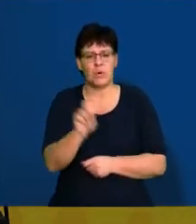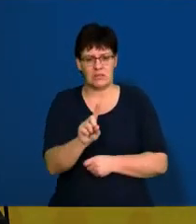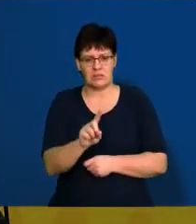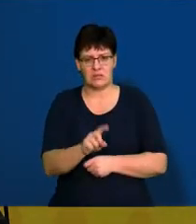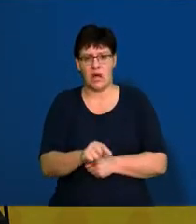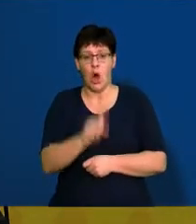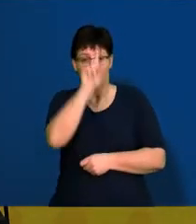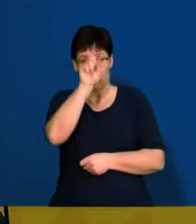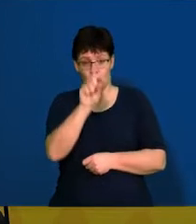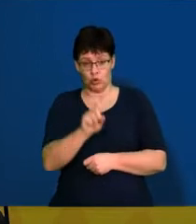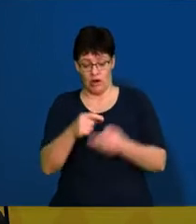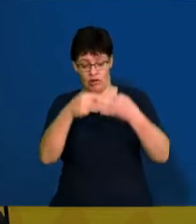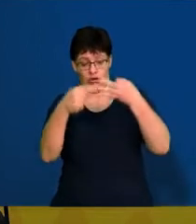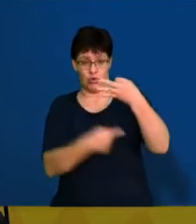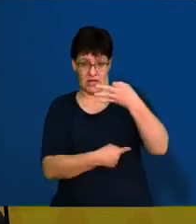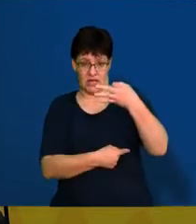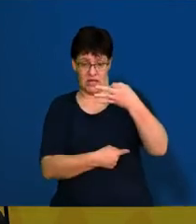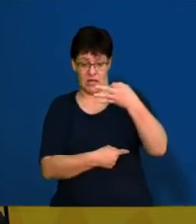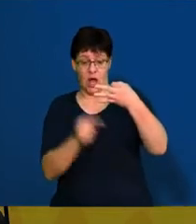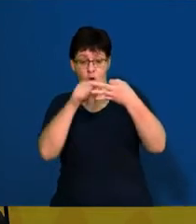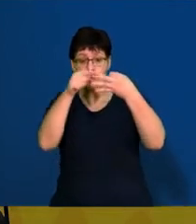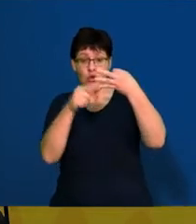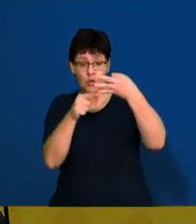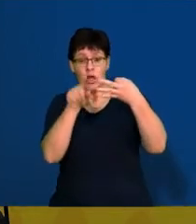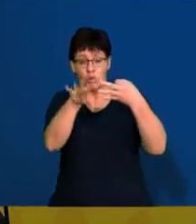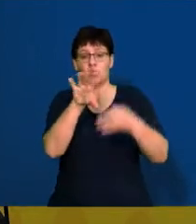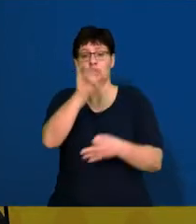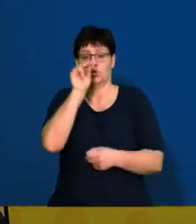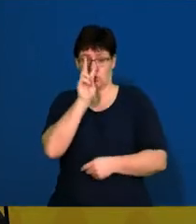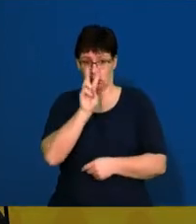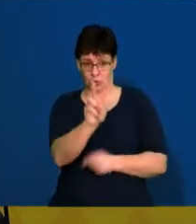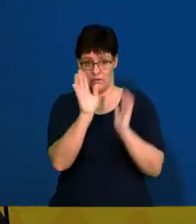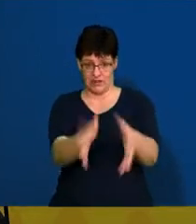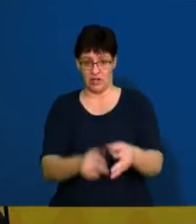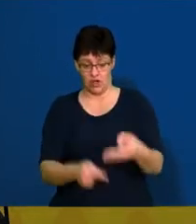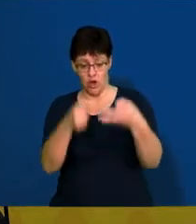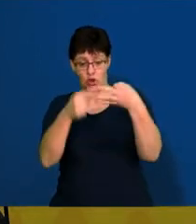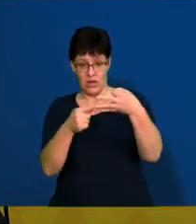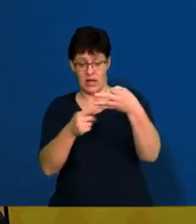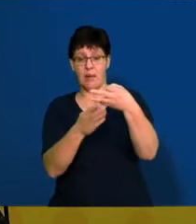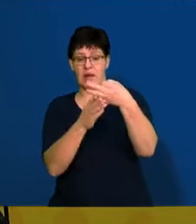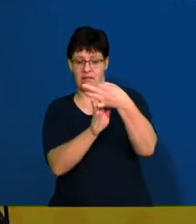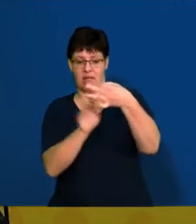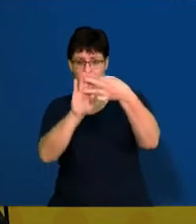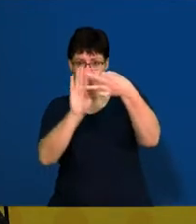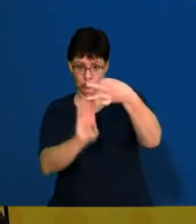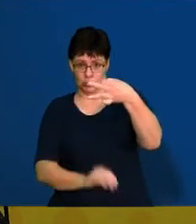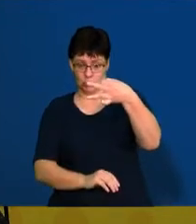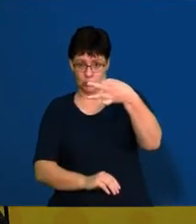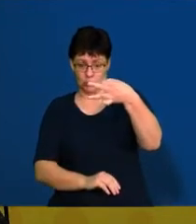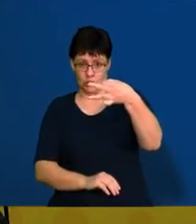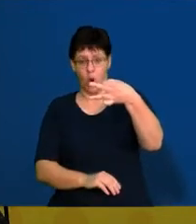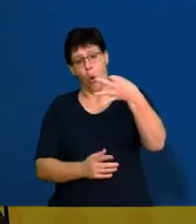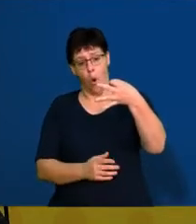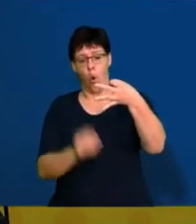three questions. And you have to just pick two. Please, whatever you do, make sure that you only